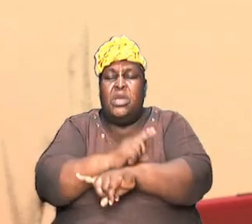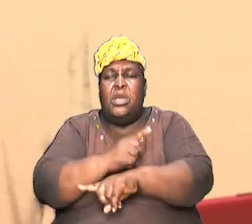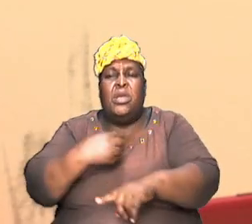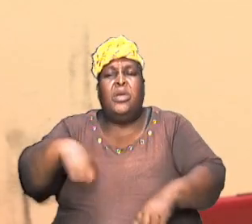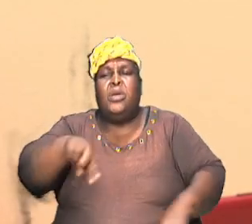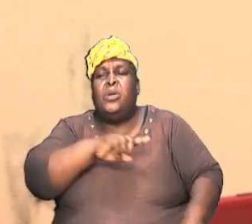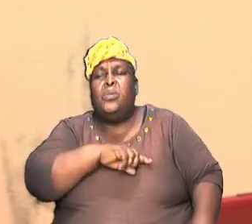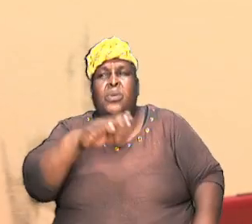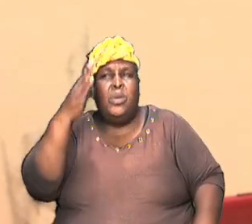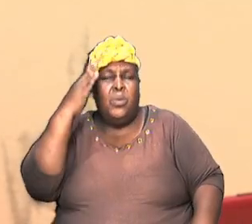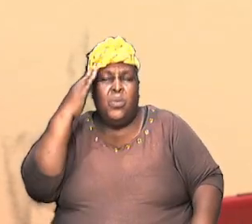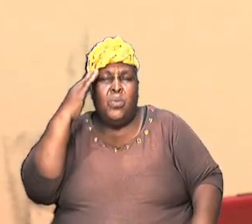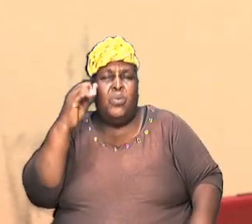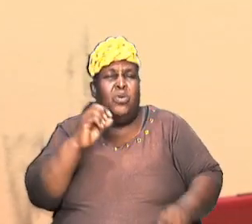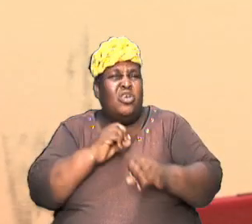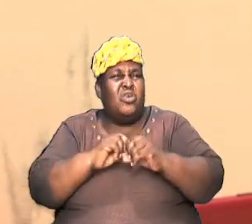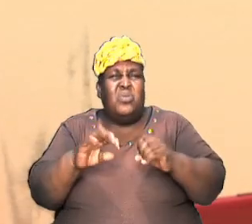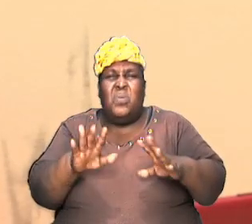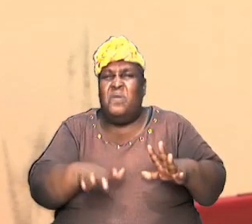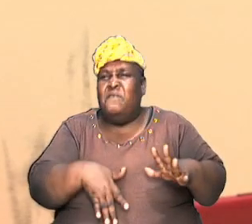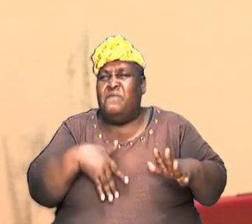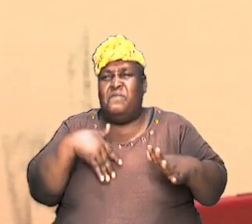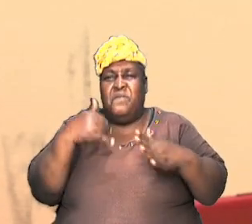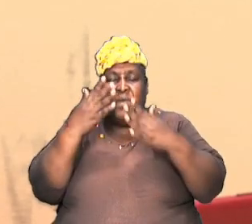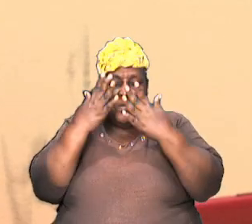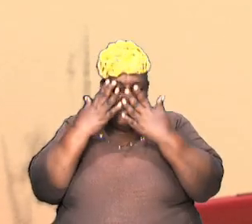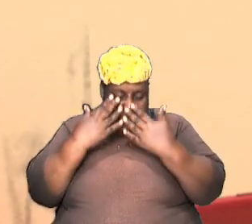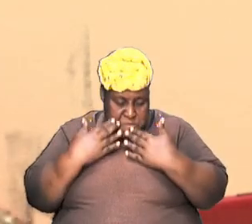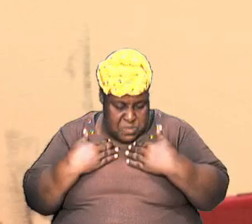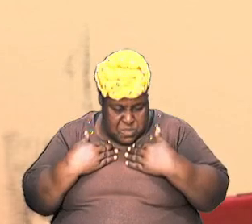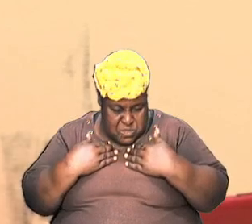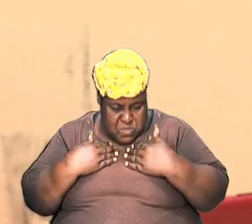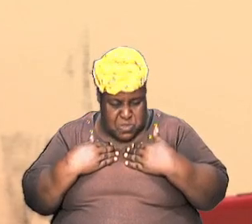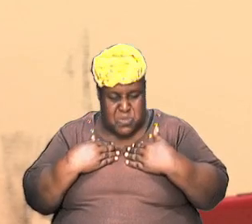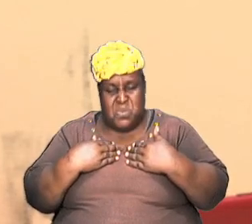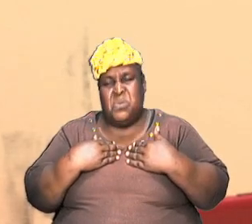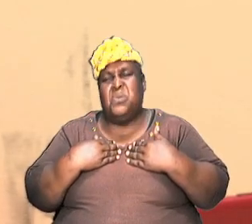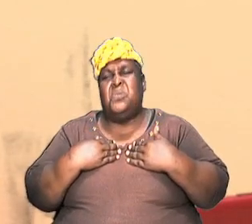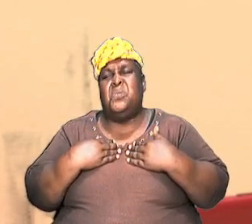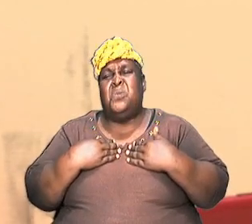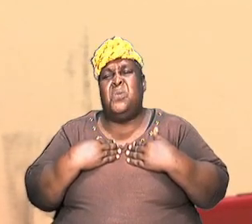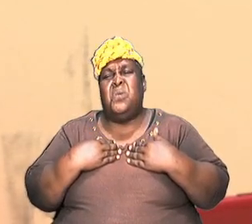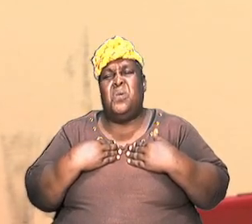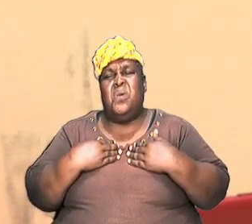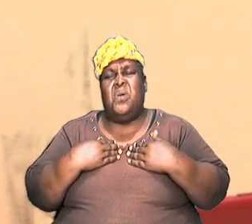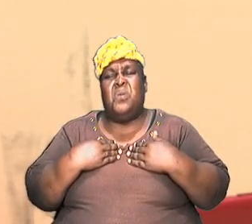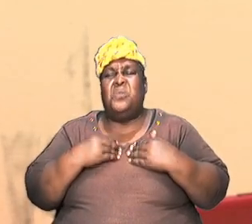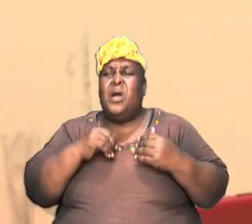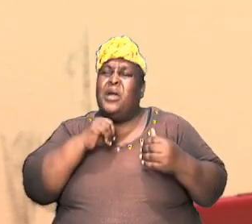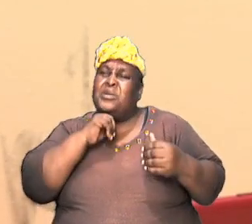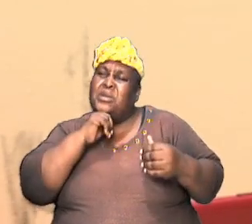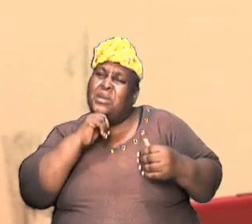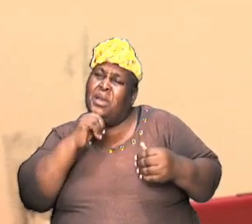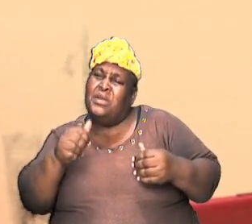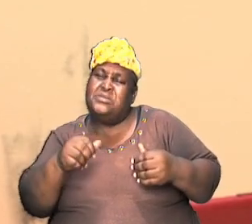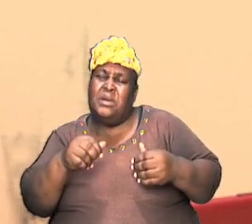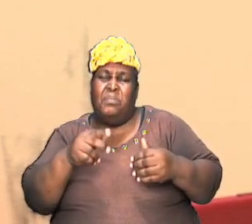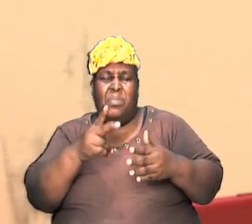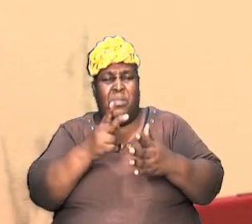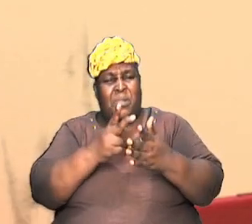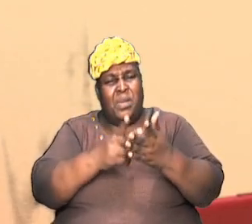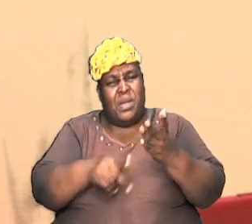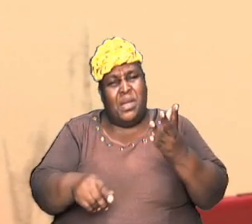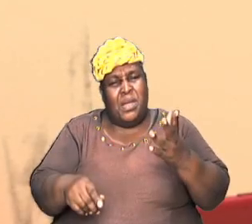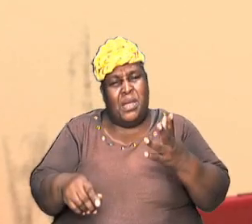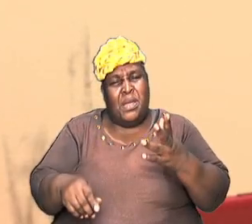feel any way. Don't feel that you are cutting yourself short and you are not a part of the